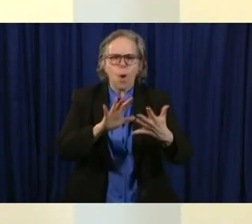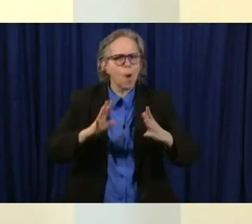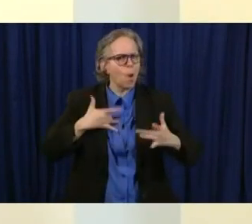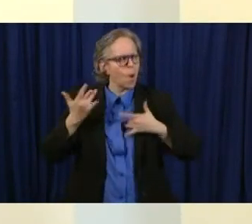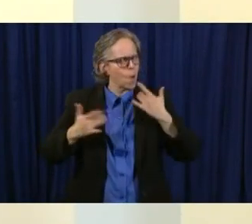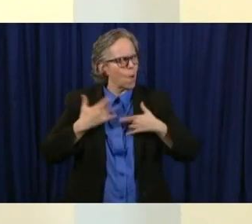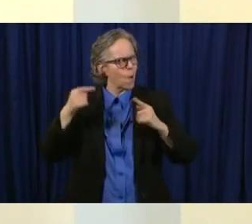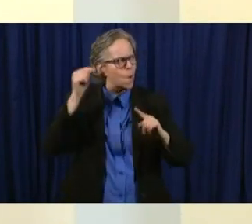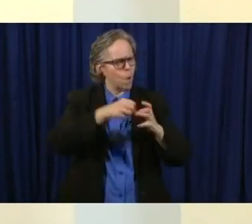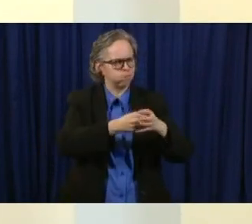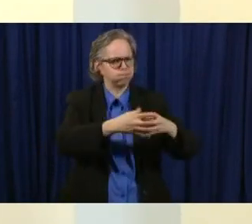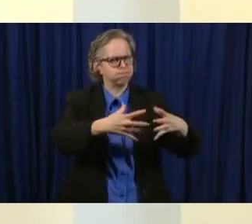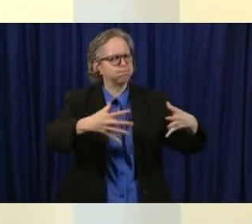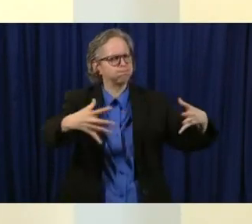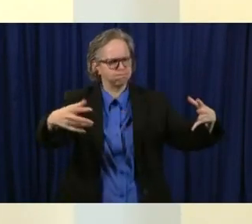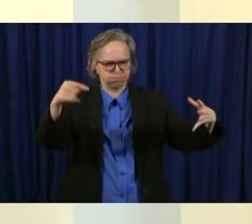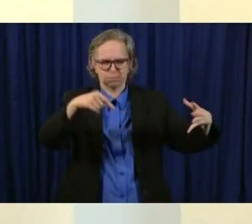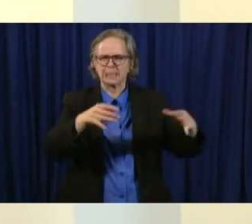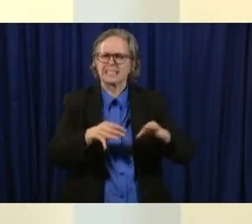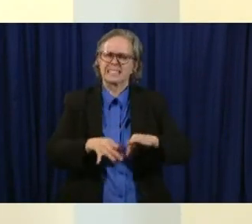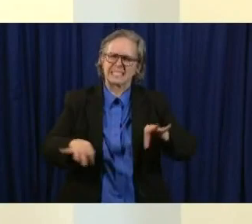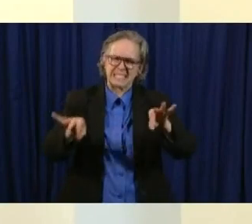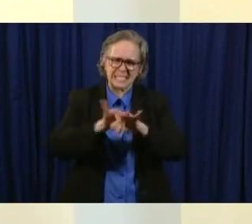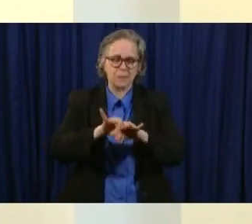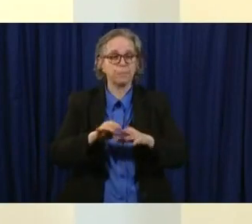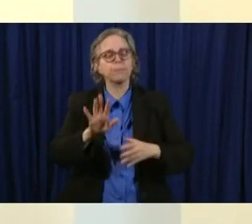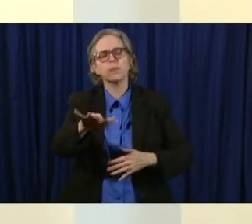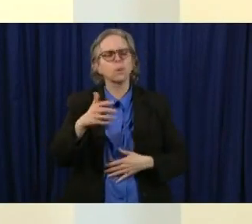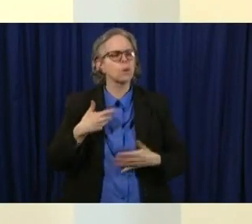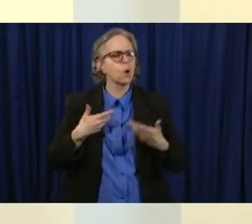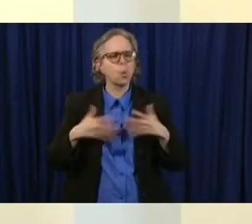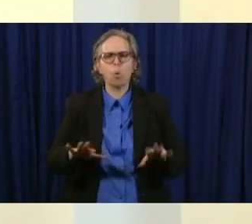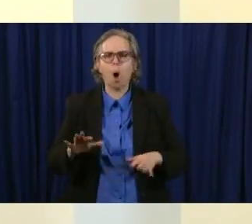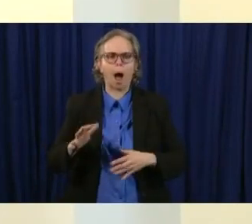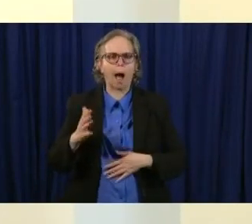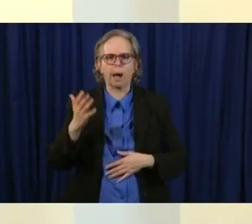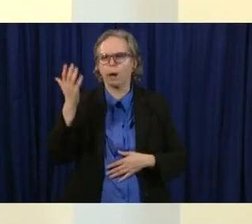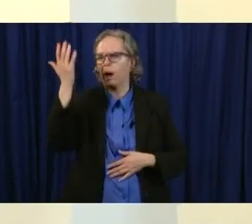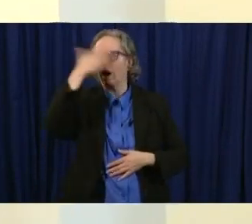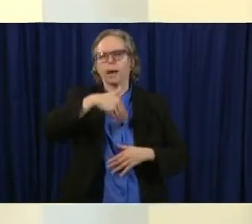that's so essential in this we don't want to leave anyone behind